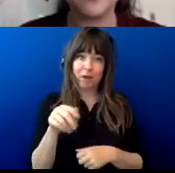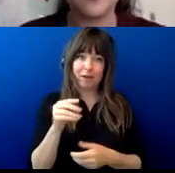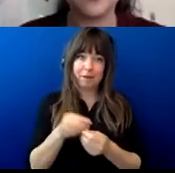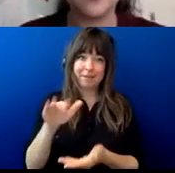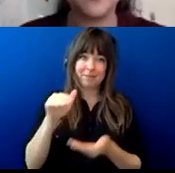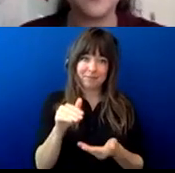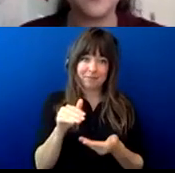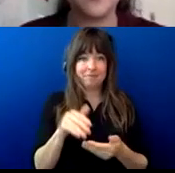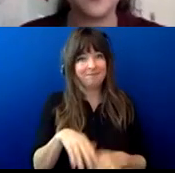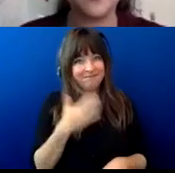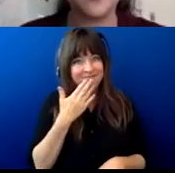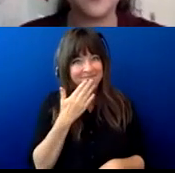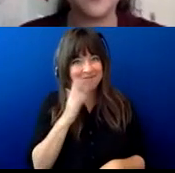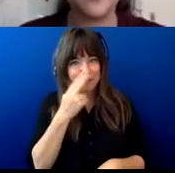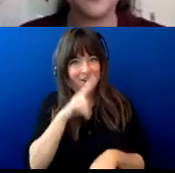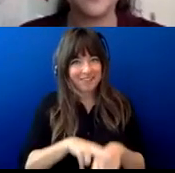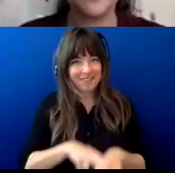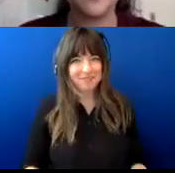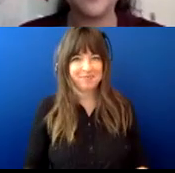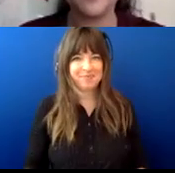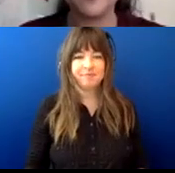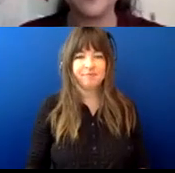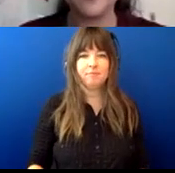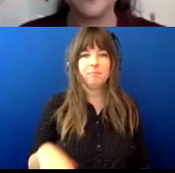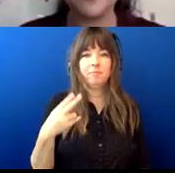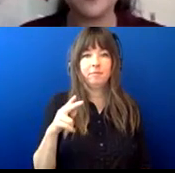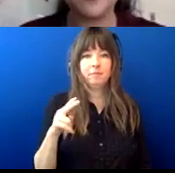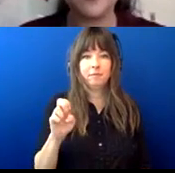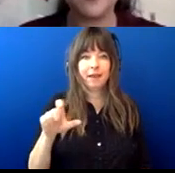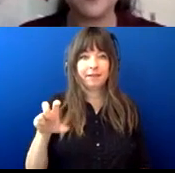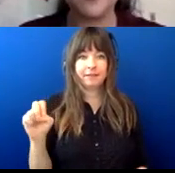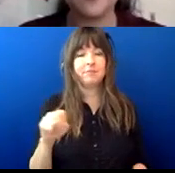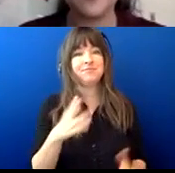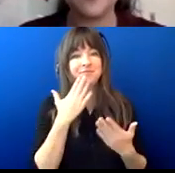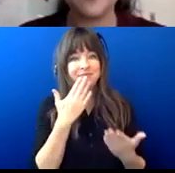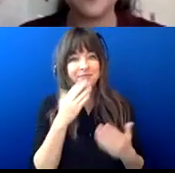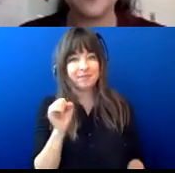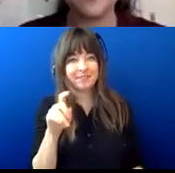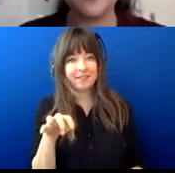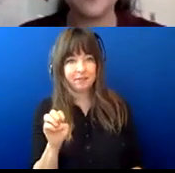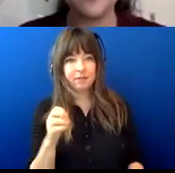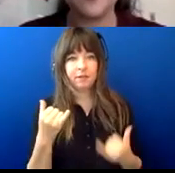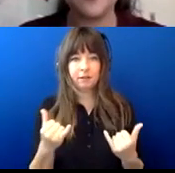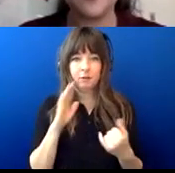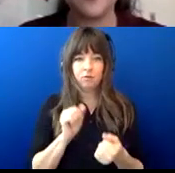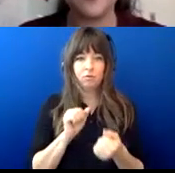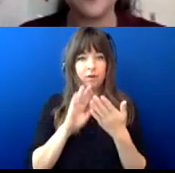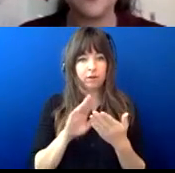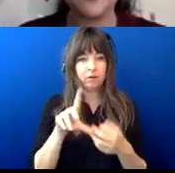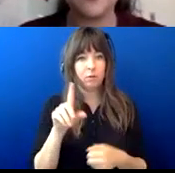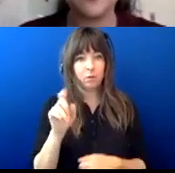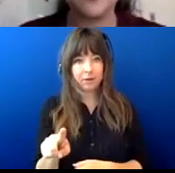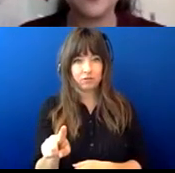okay thank you steve so we are now going to to address the questions